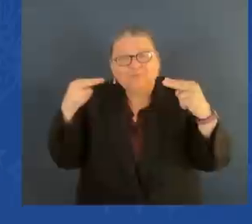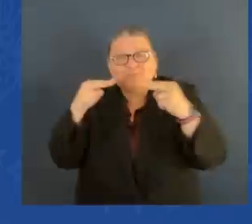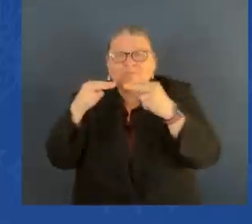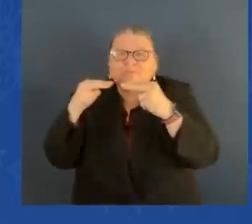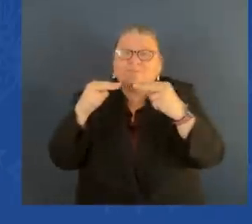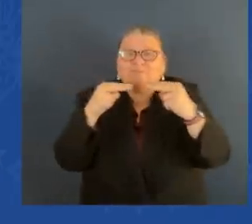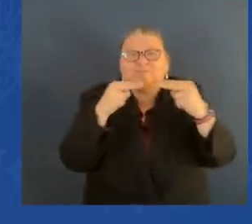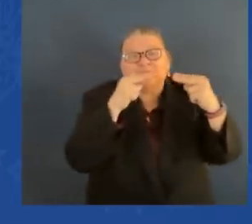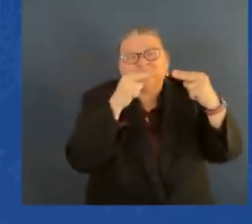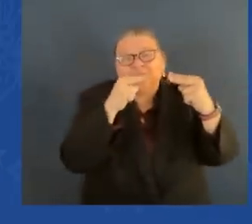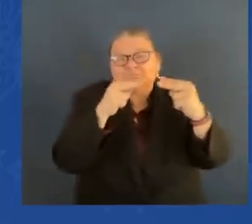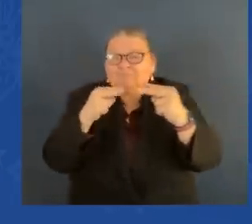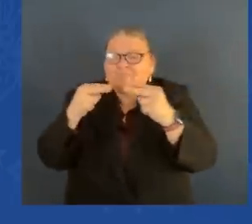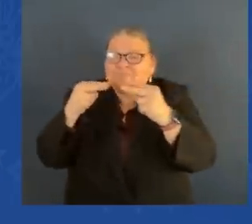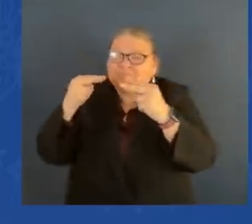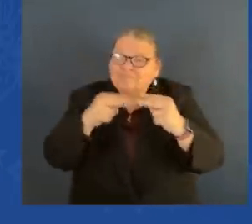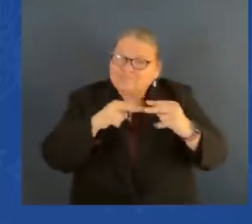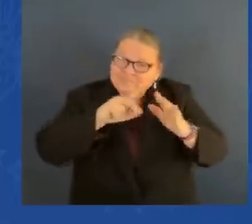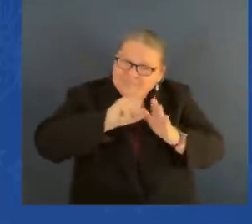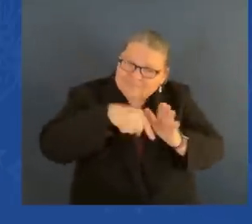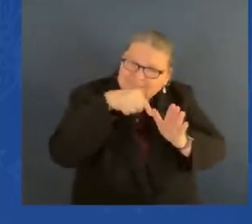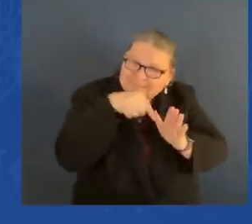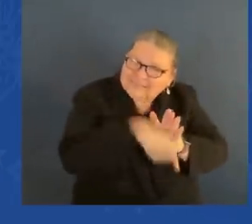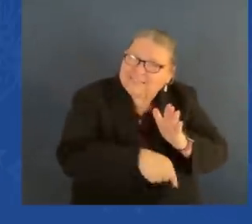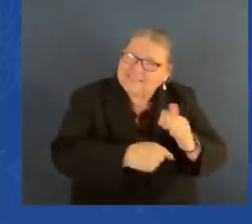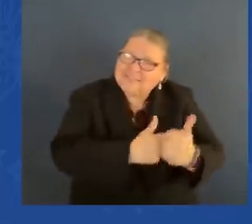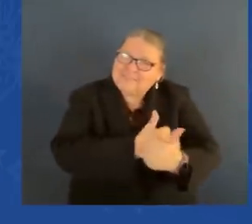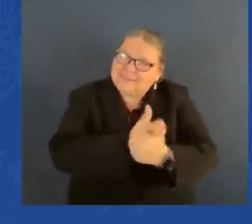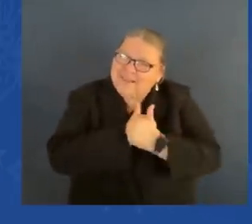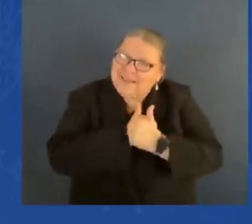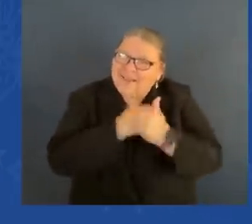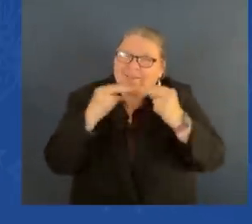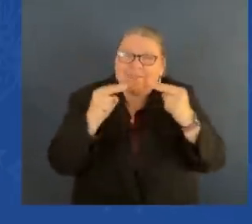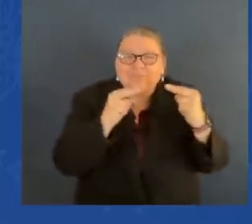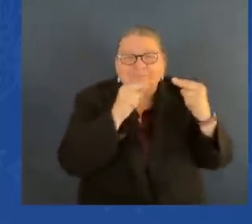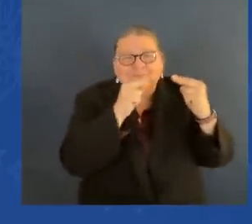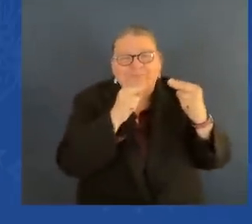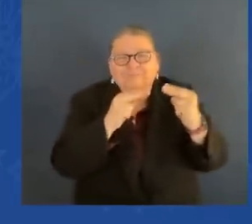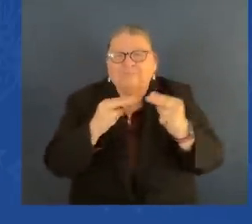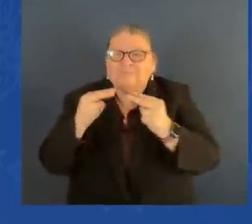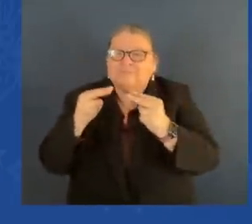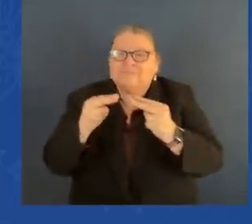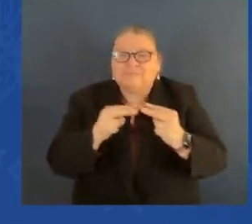It's been said that memory is the power to gather roses in winter.